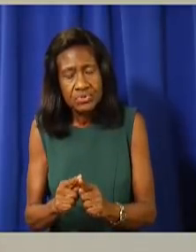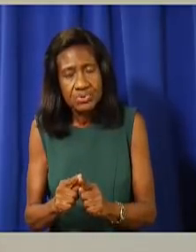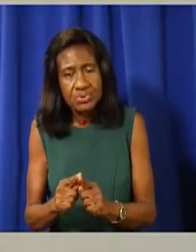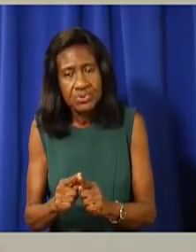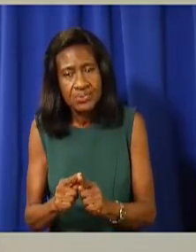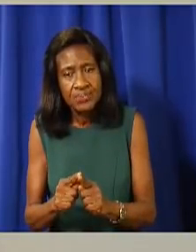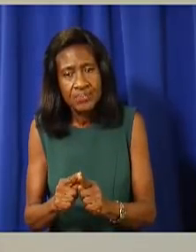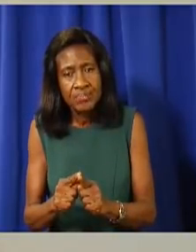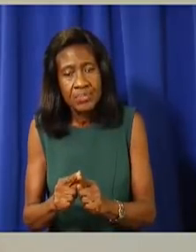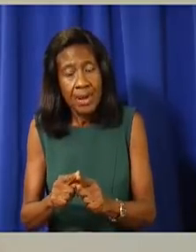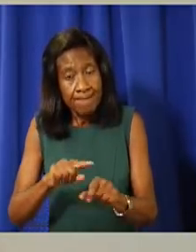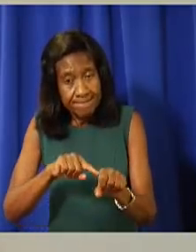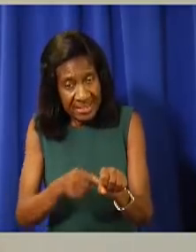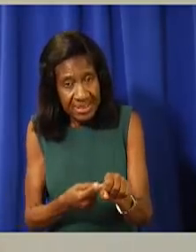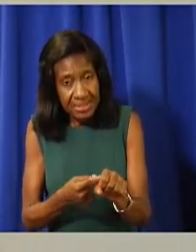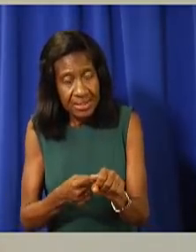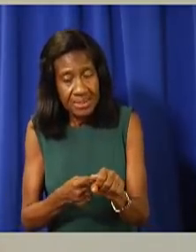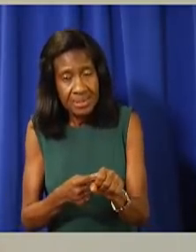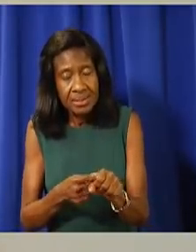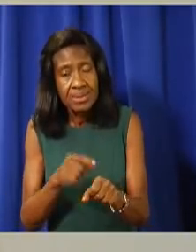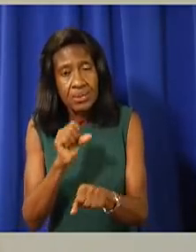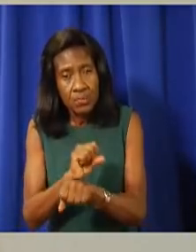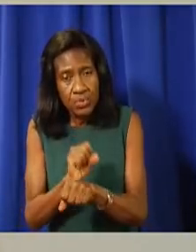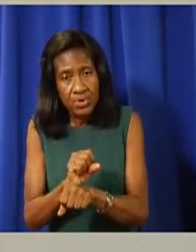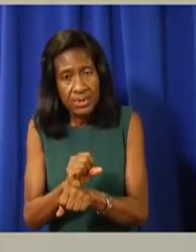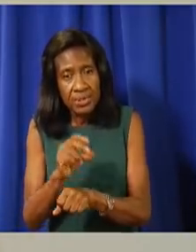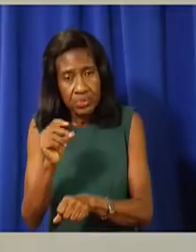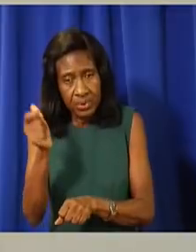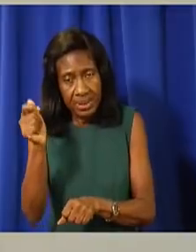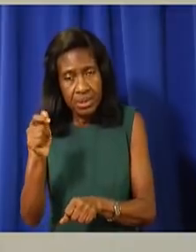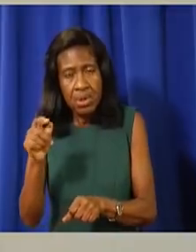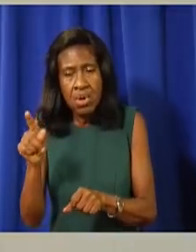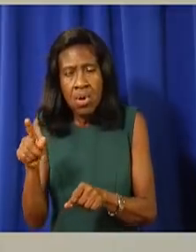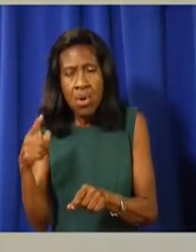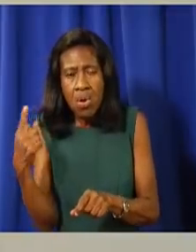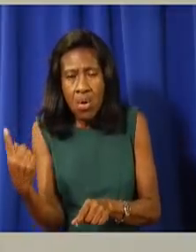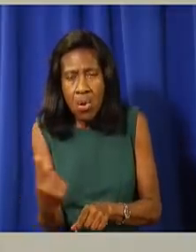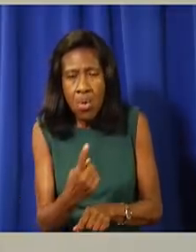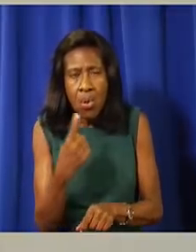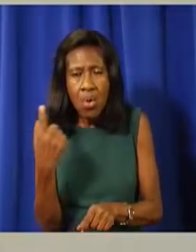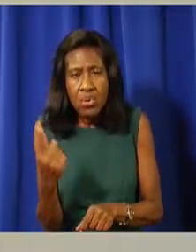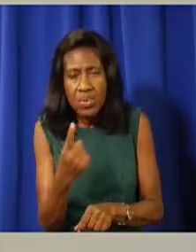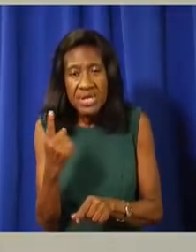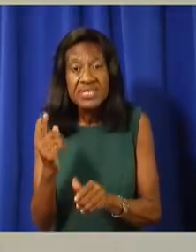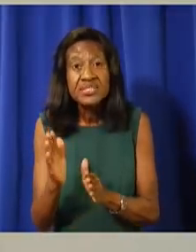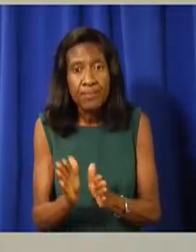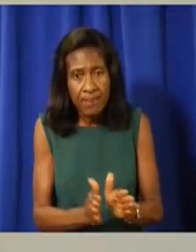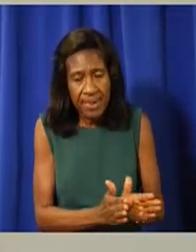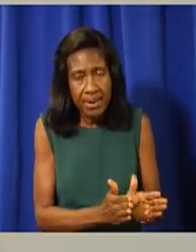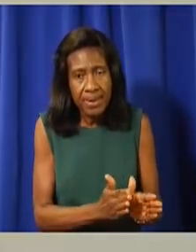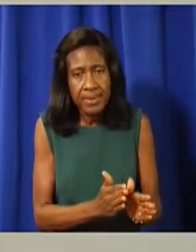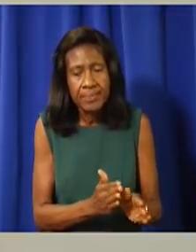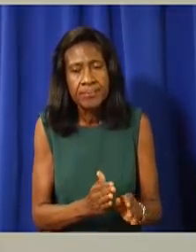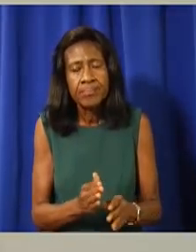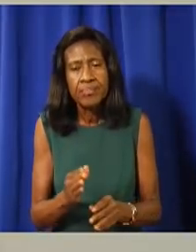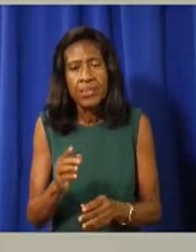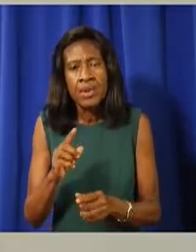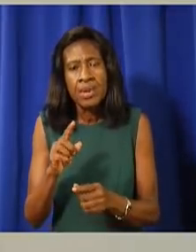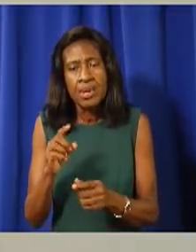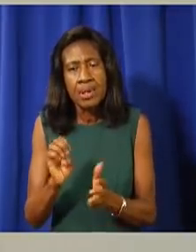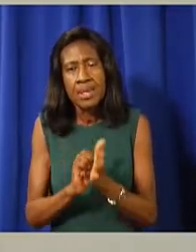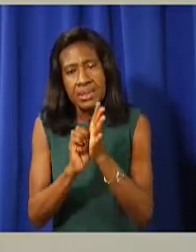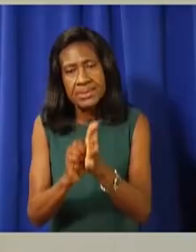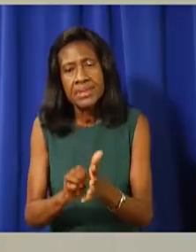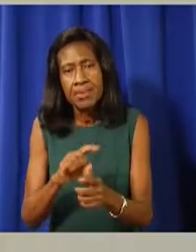emergency by always remaining prepared. For instance, when the emergency field